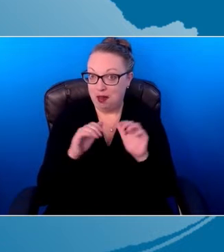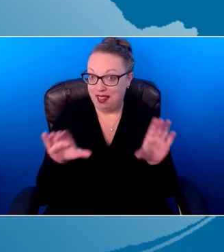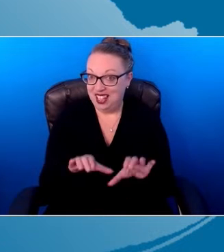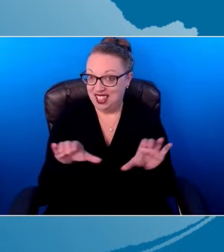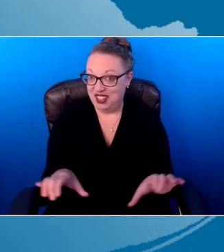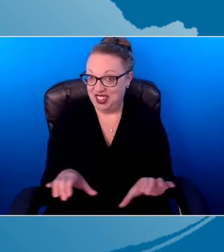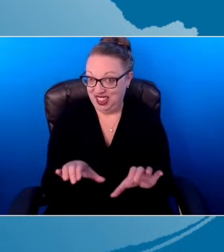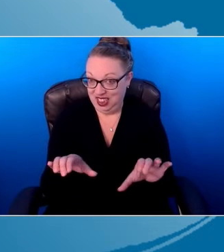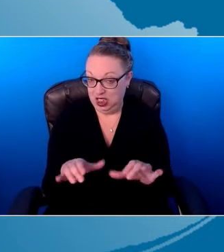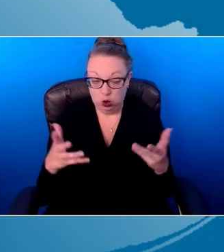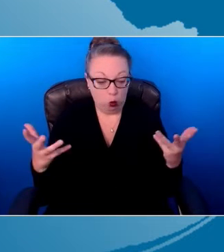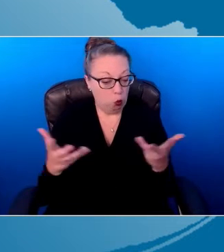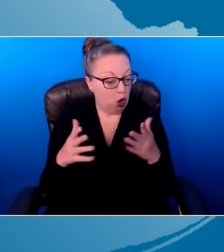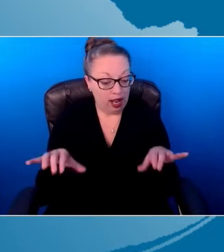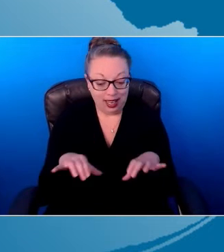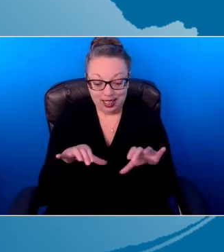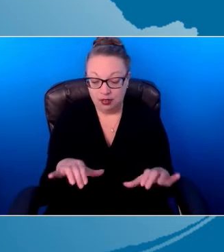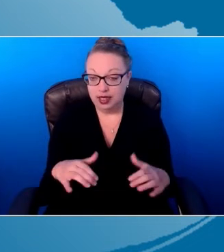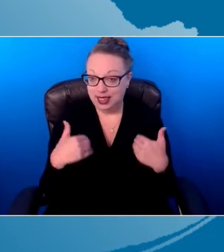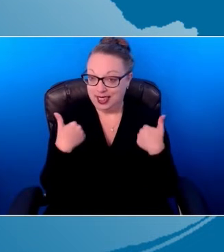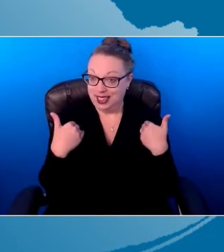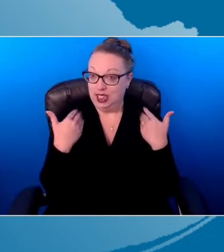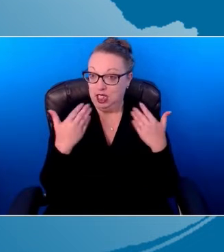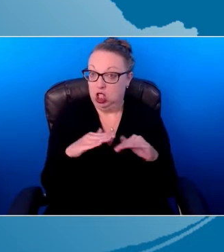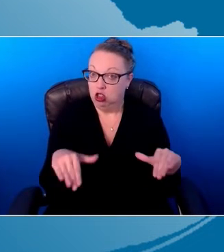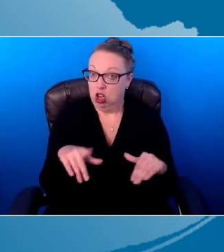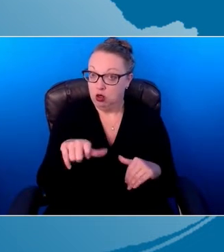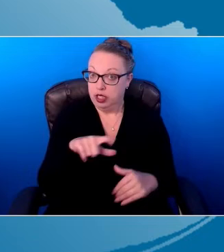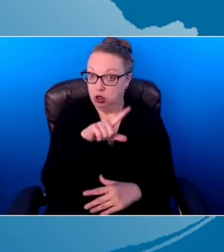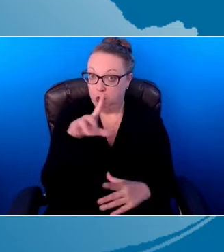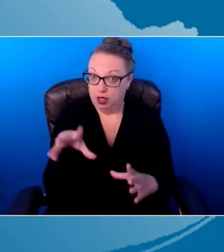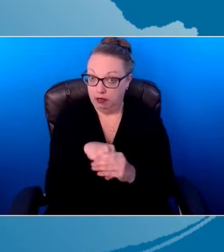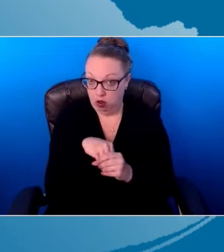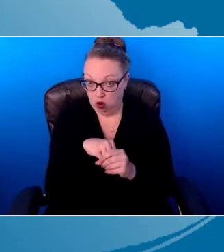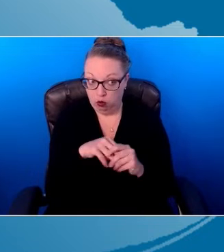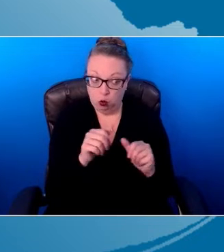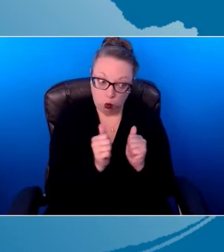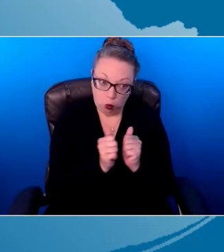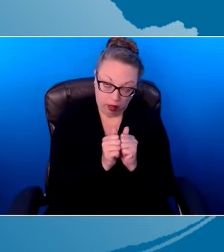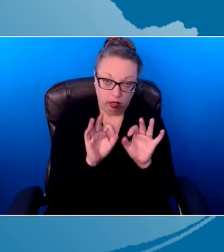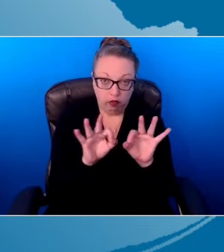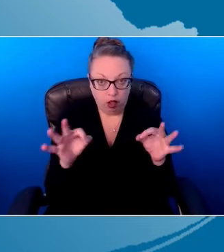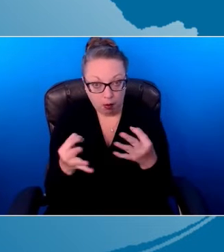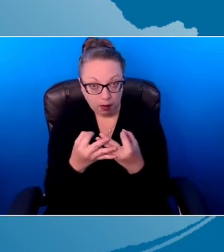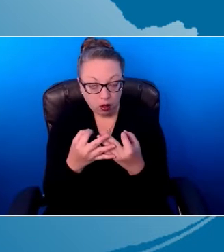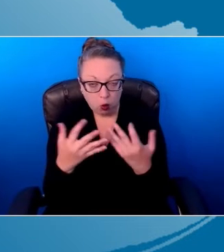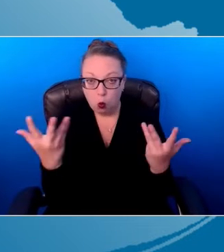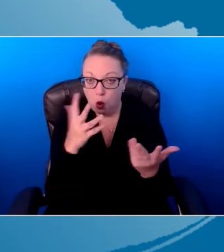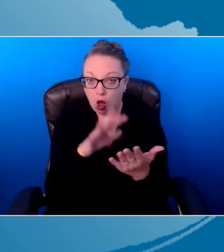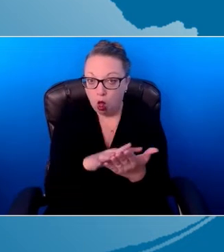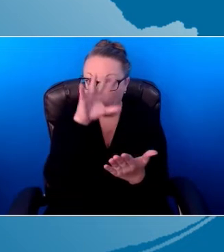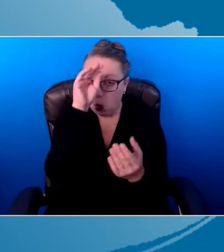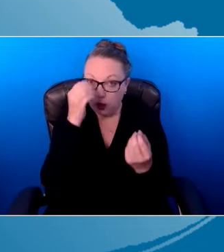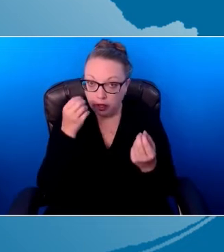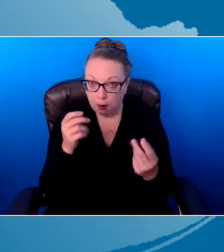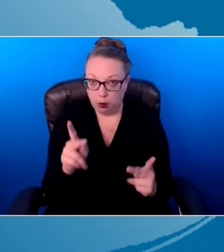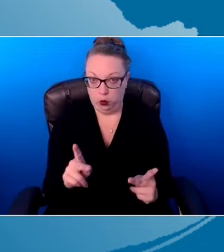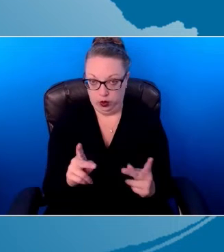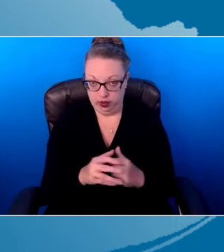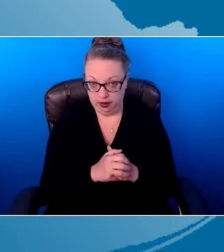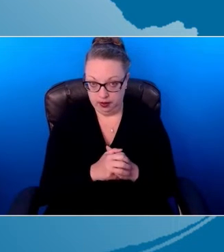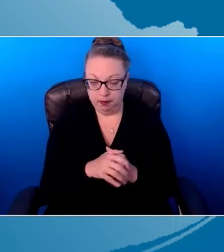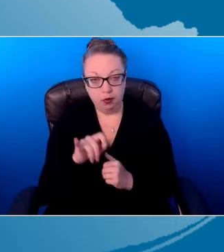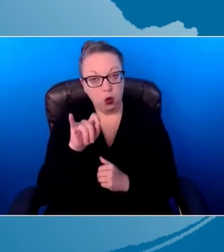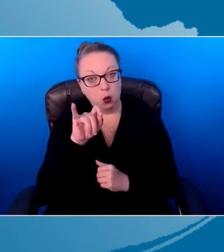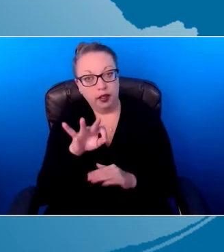activities in which the young child needs to participate with the child and family? What are the learning opportunities? So if